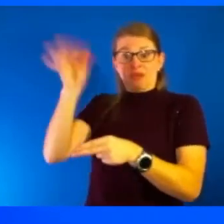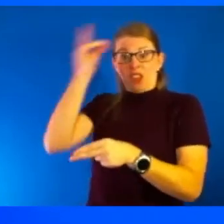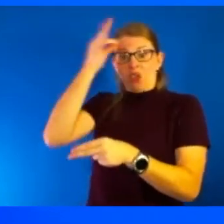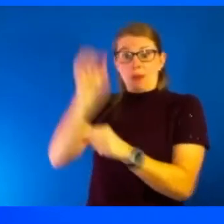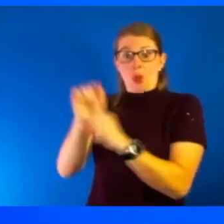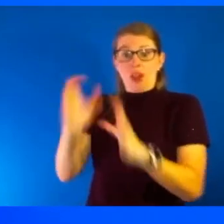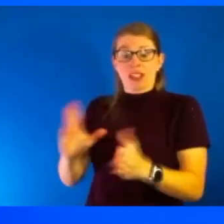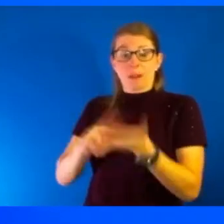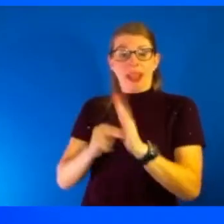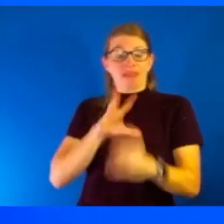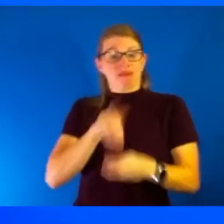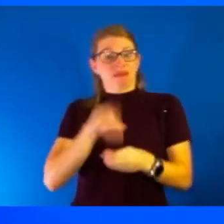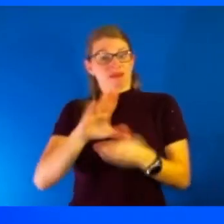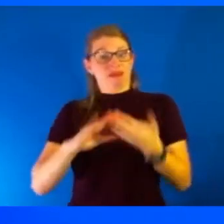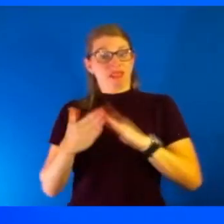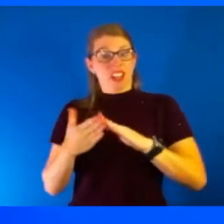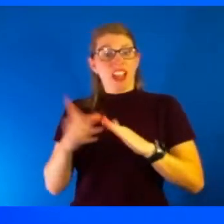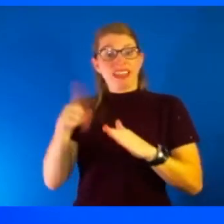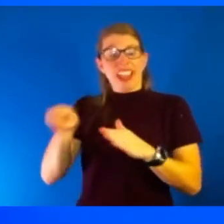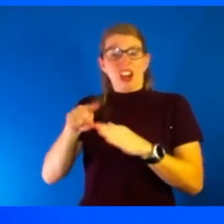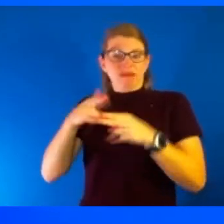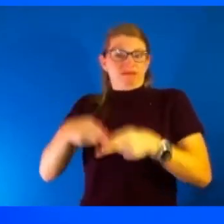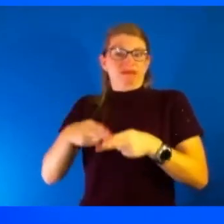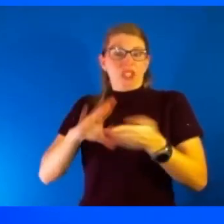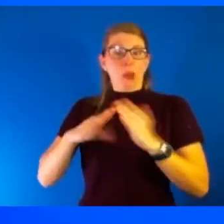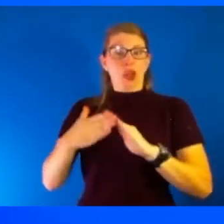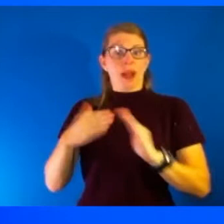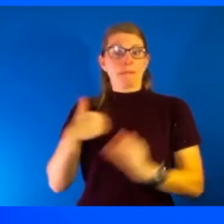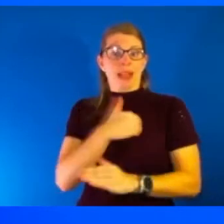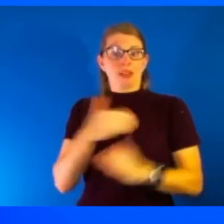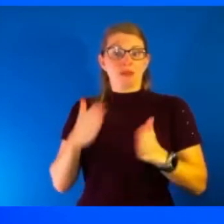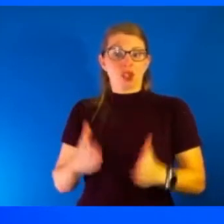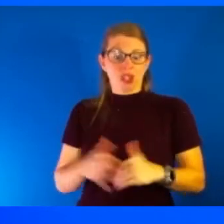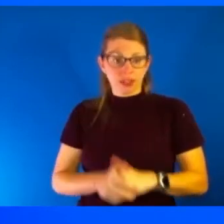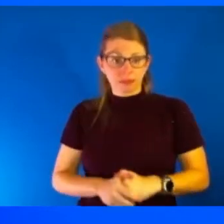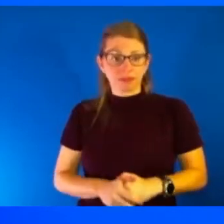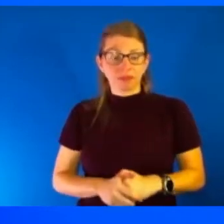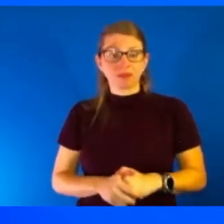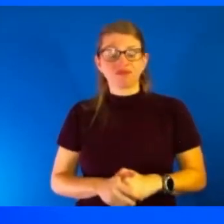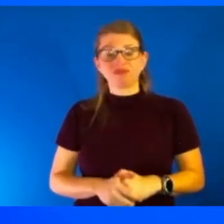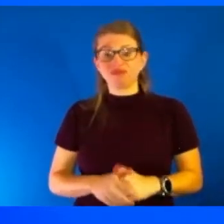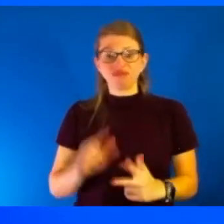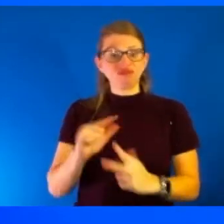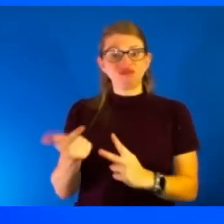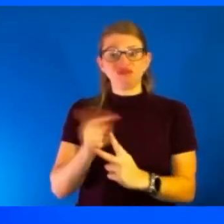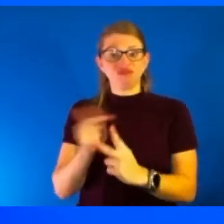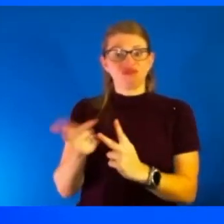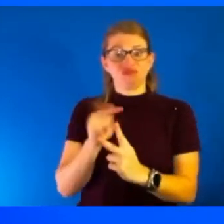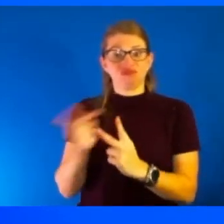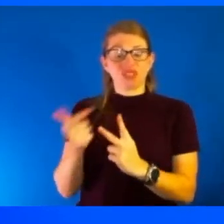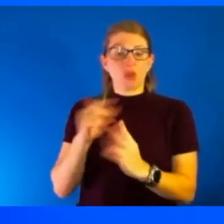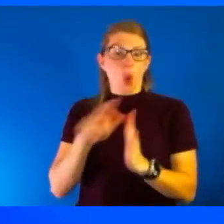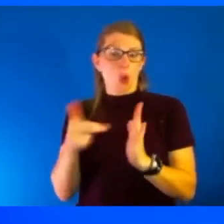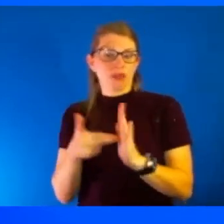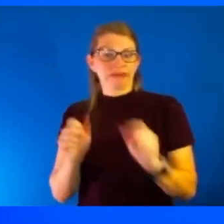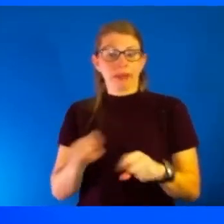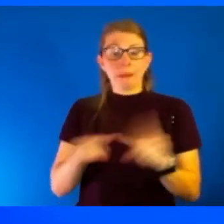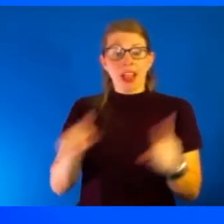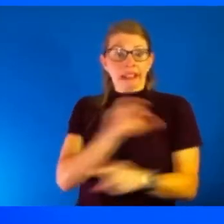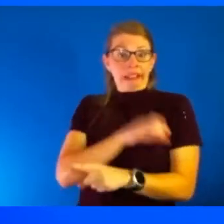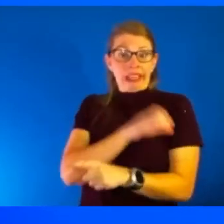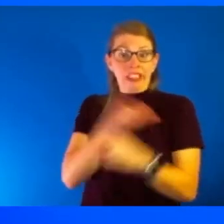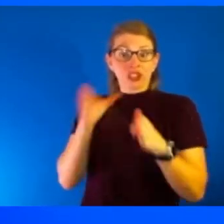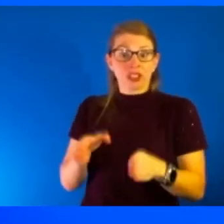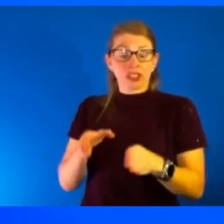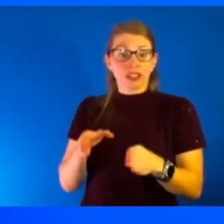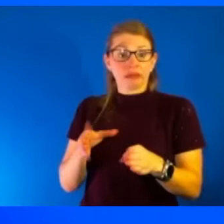communities, they're just community members. So they're intermittent in that regard. But clinicians that are interested in volunteering and becoming